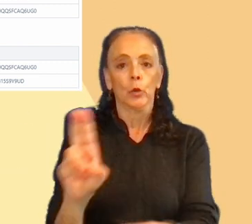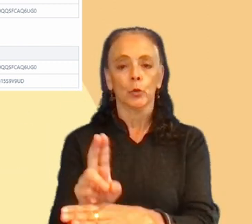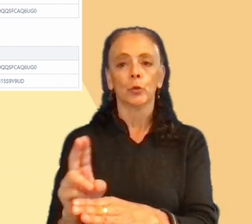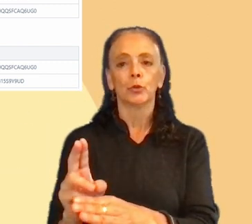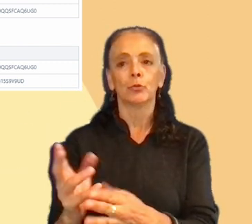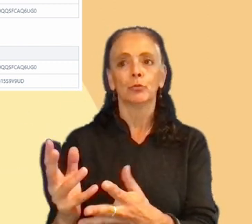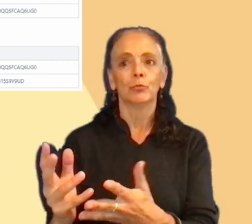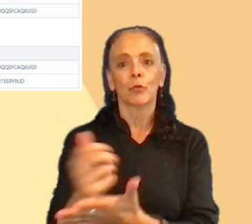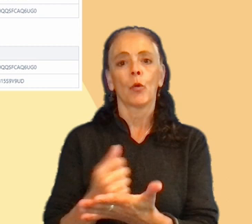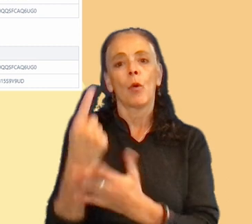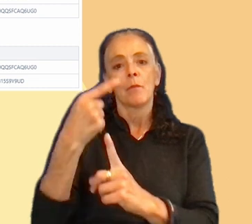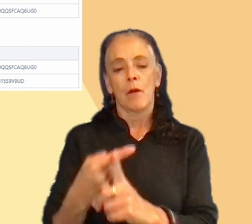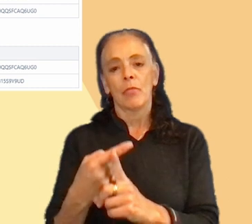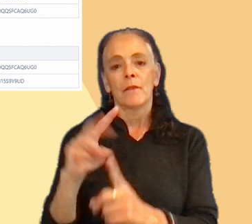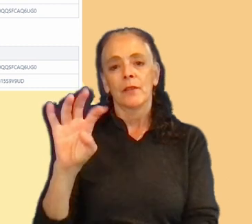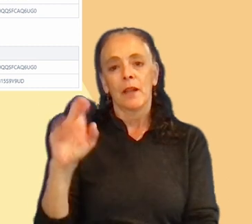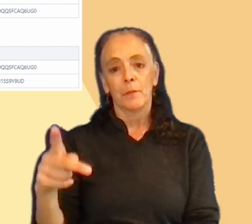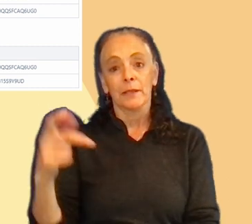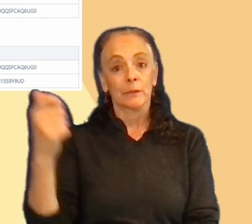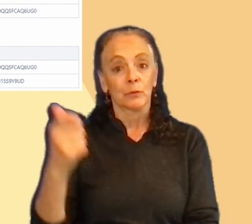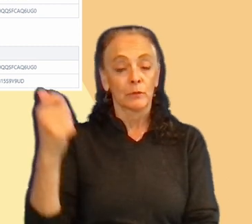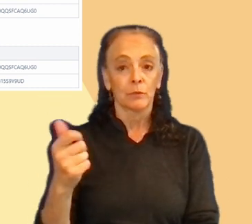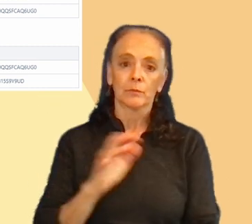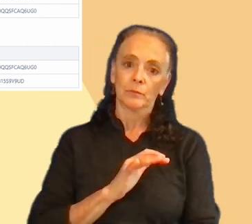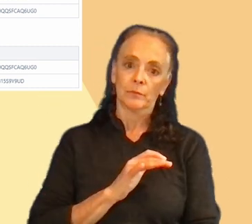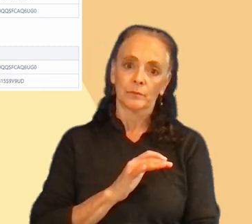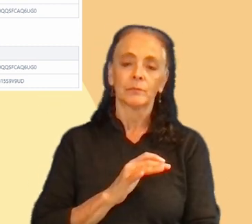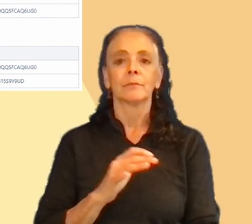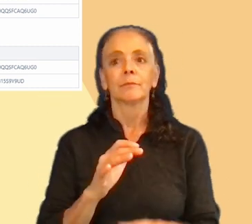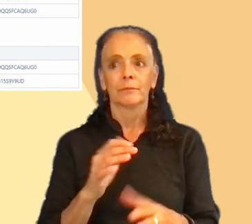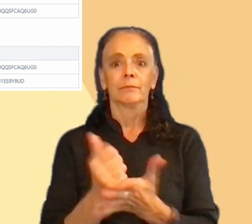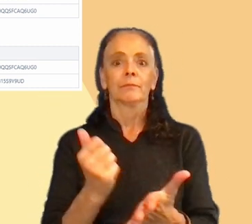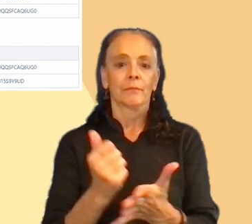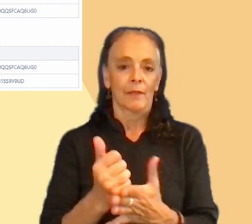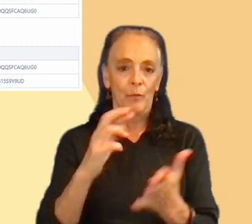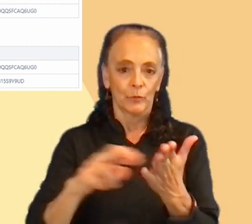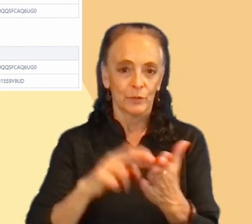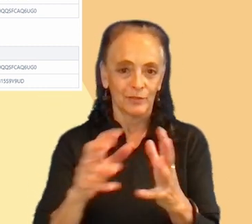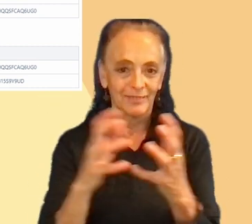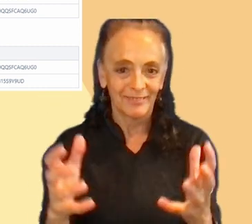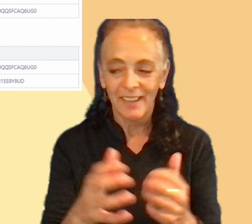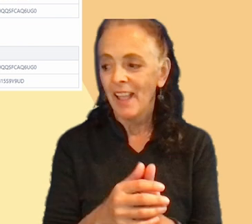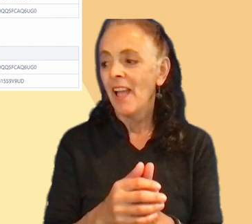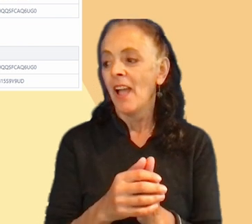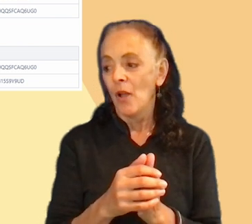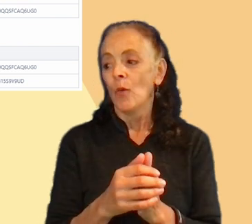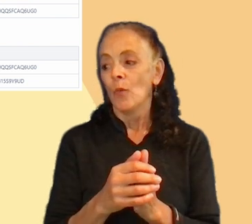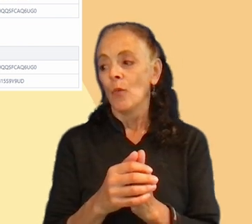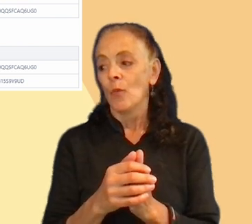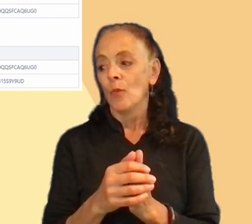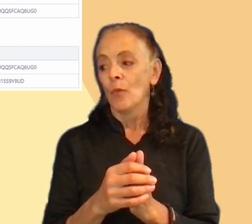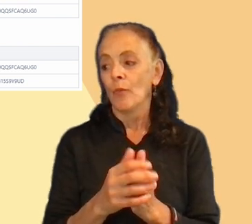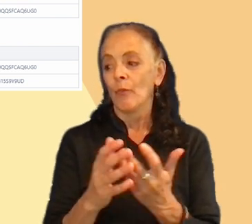subscription. This is a huge improvement point for our research, that can and will evolve